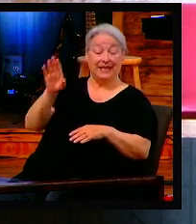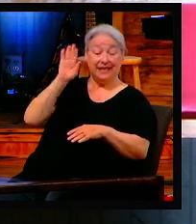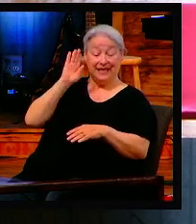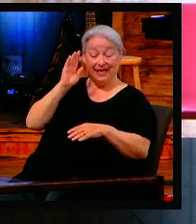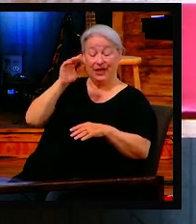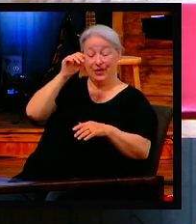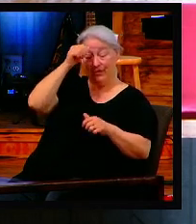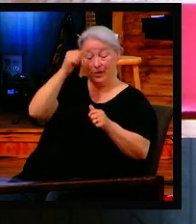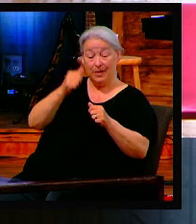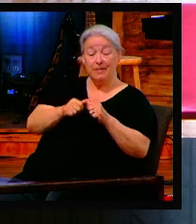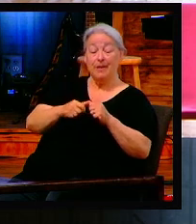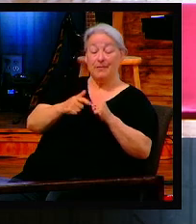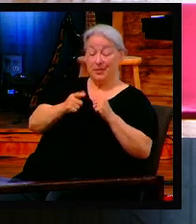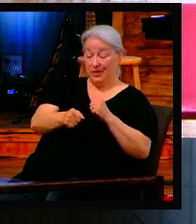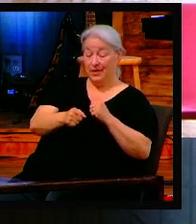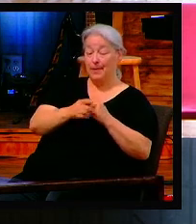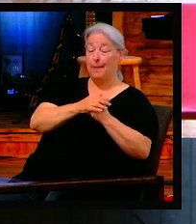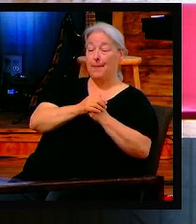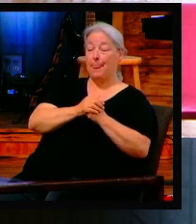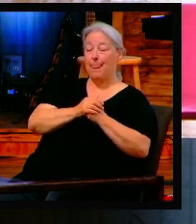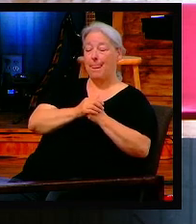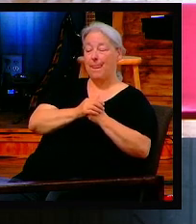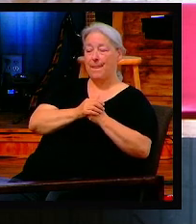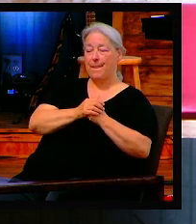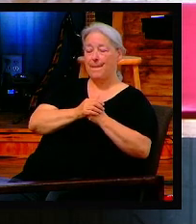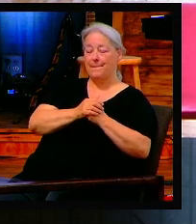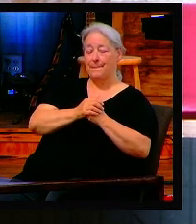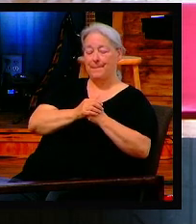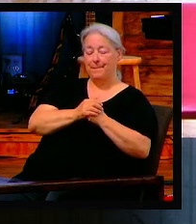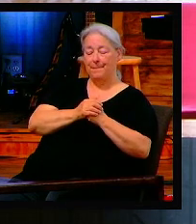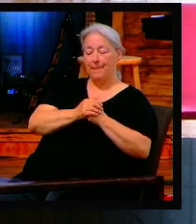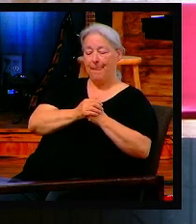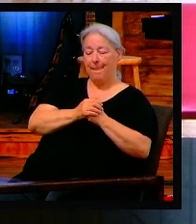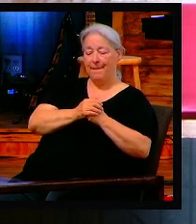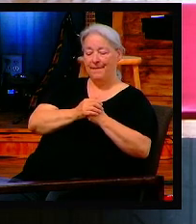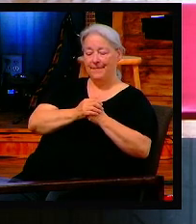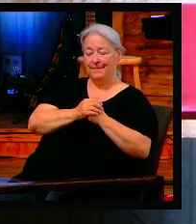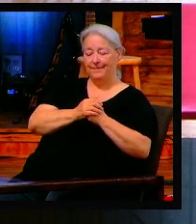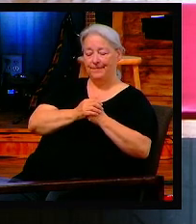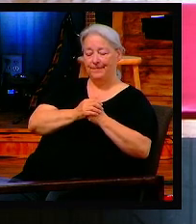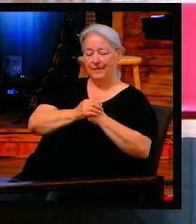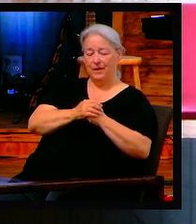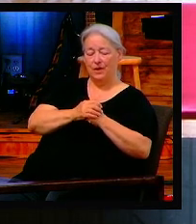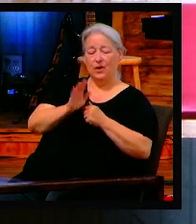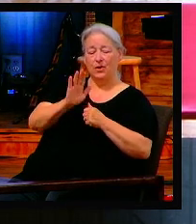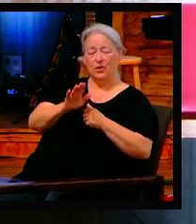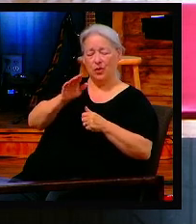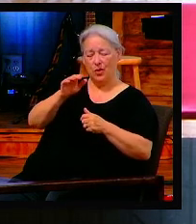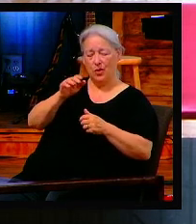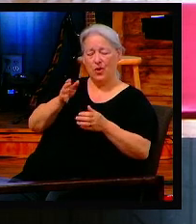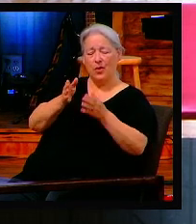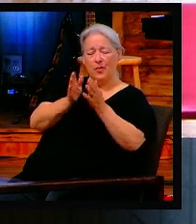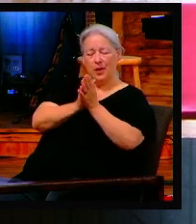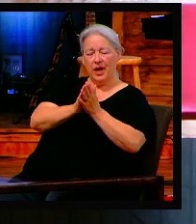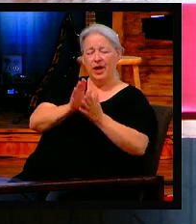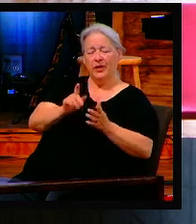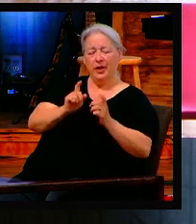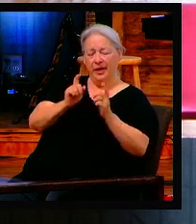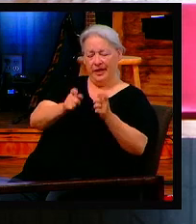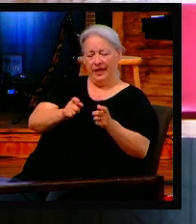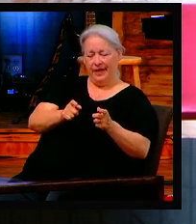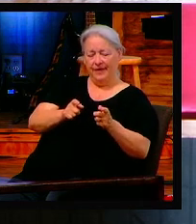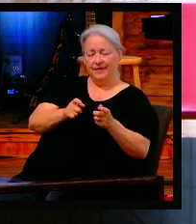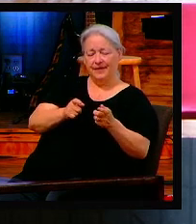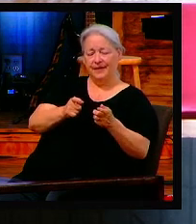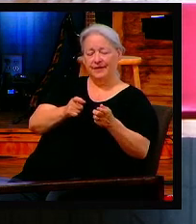it. He said it right there. The angel sent it to him, said it to him. So he said to him, your prayers, your alms, you have come up for a memorial before